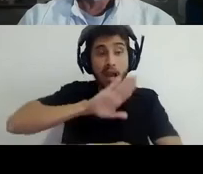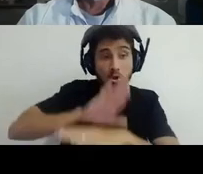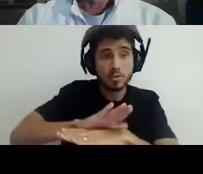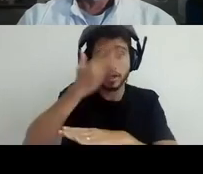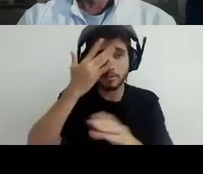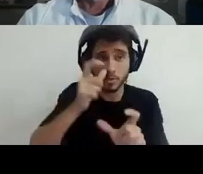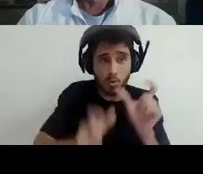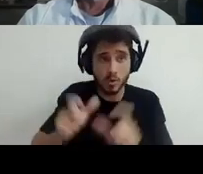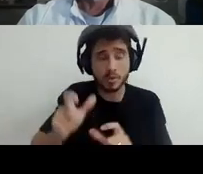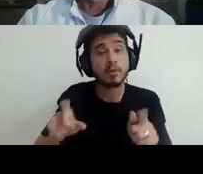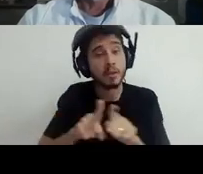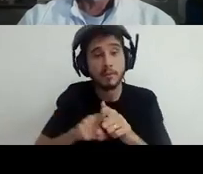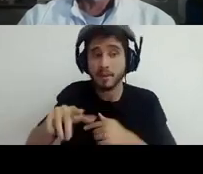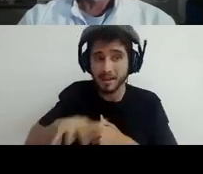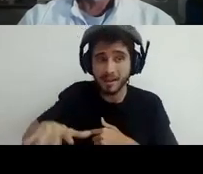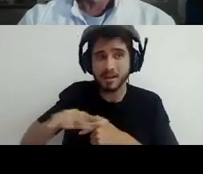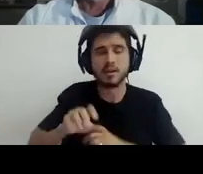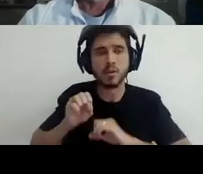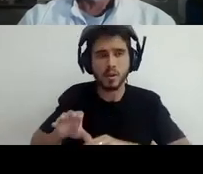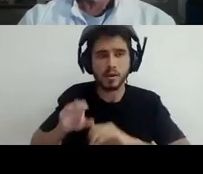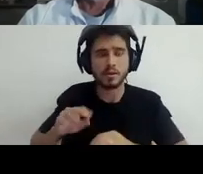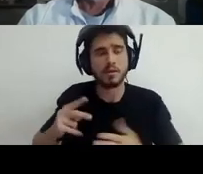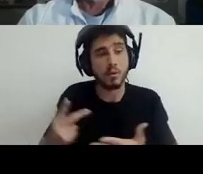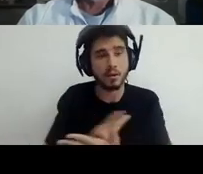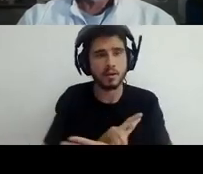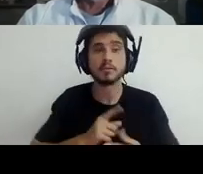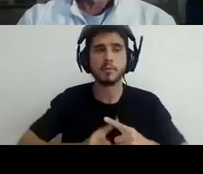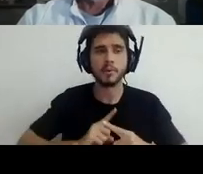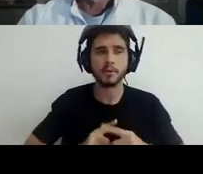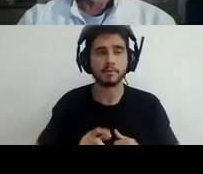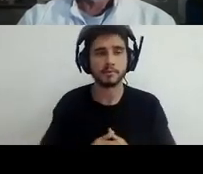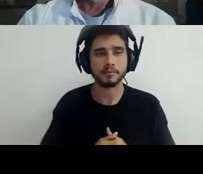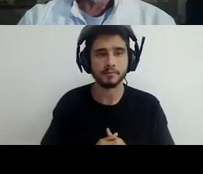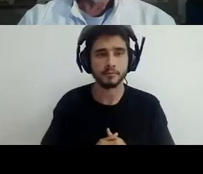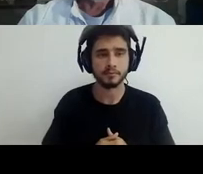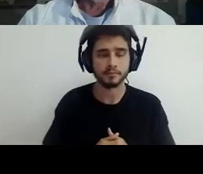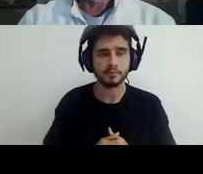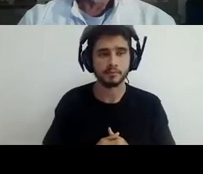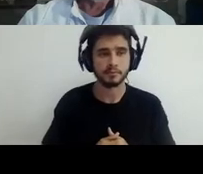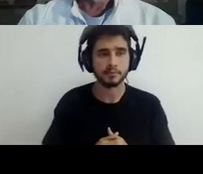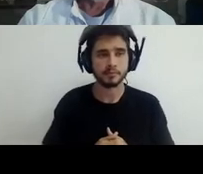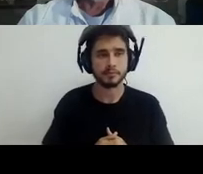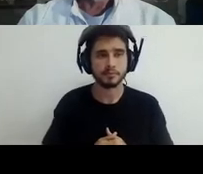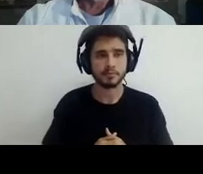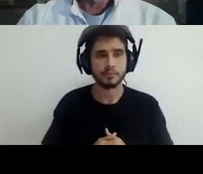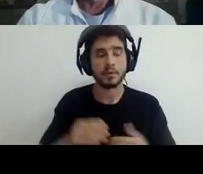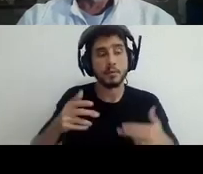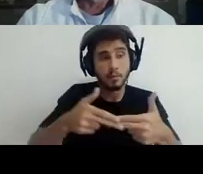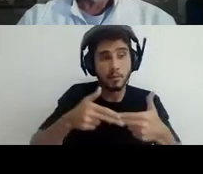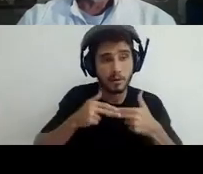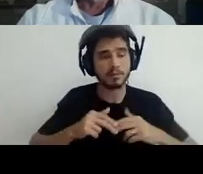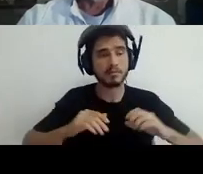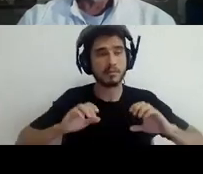and this is because of the strong professional morale in education, the ethics that all educators share